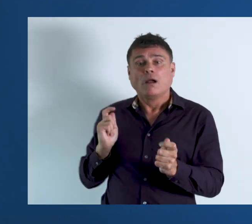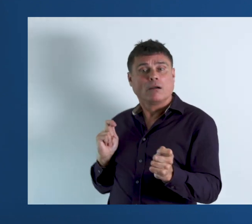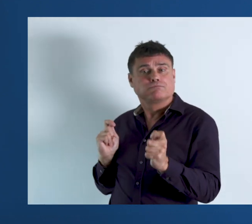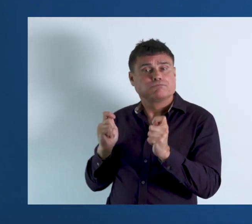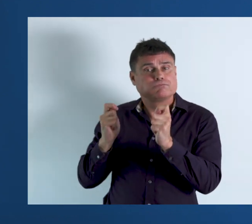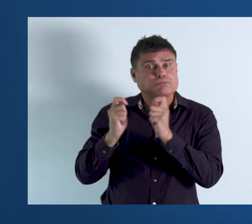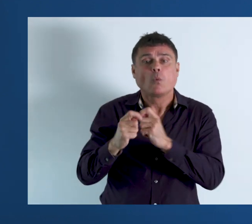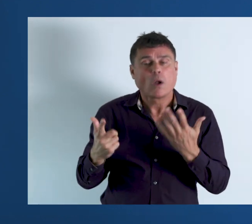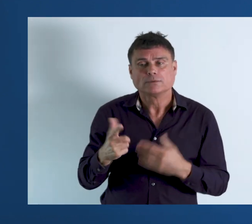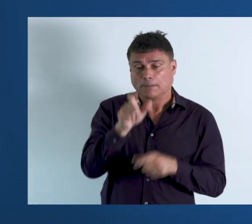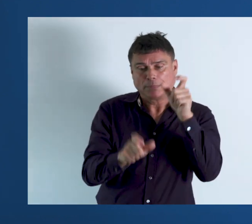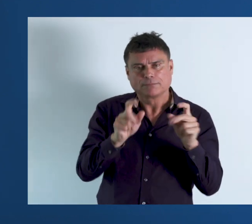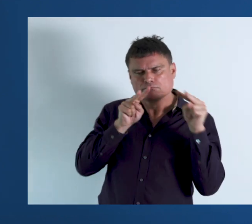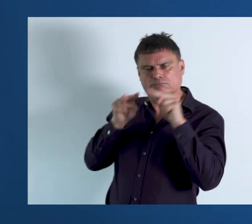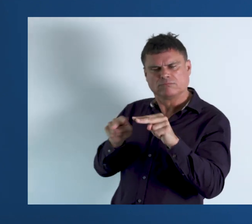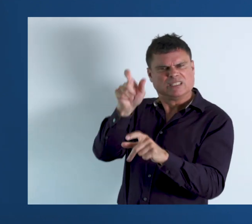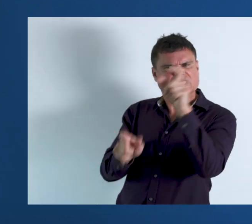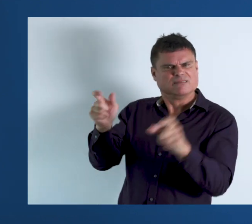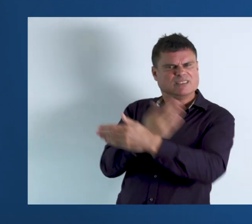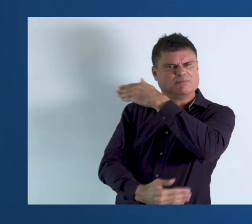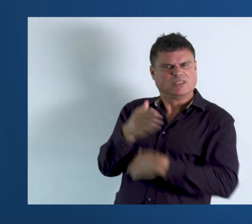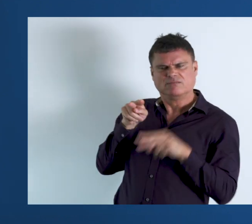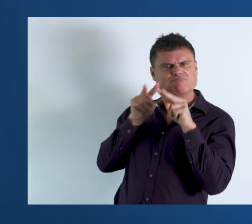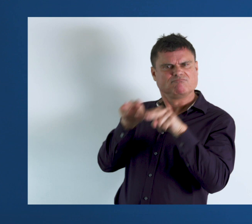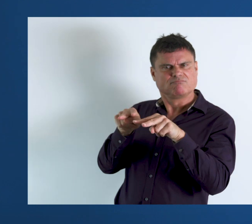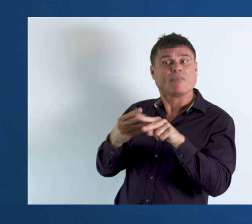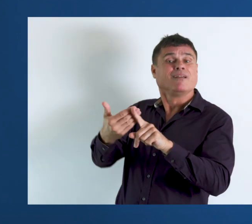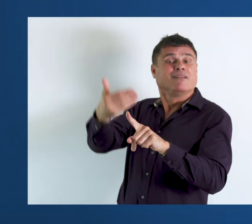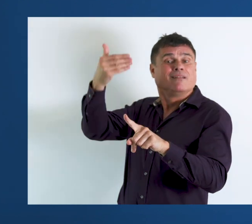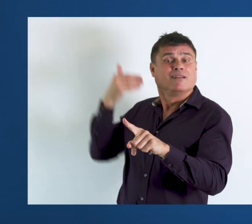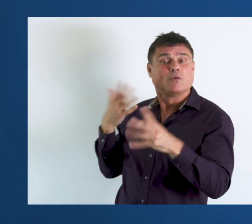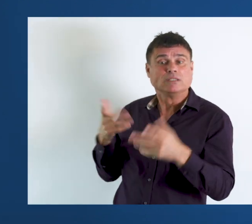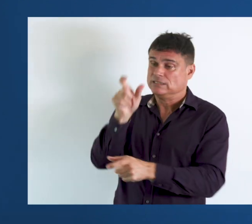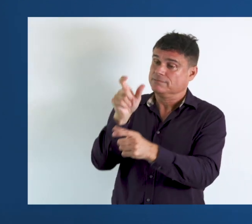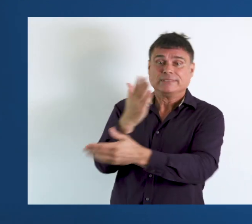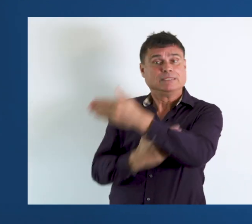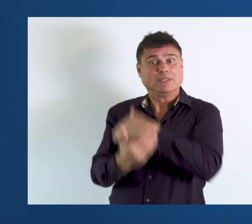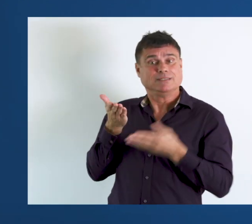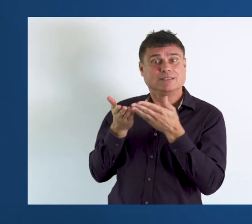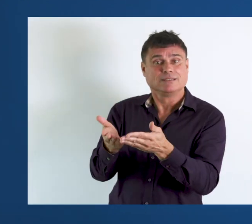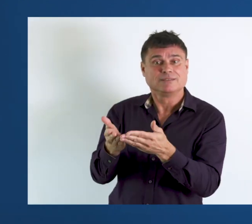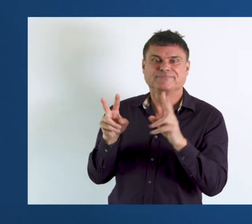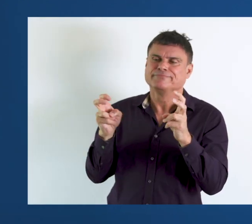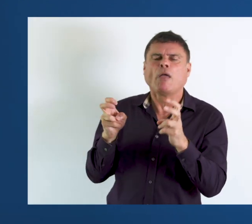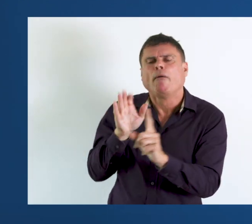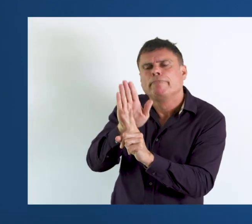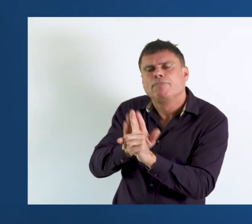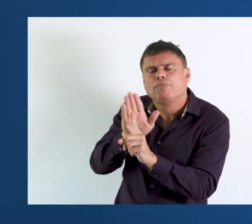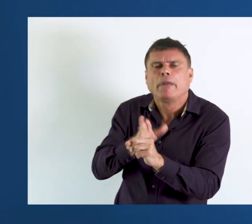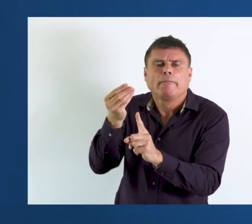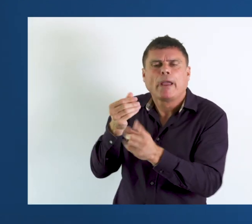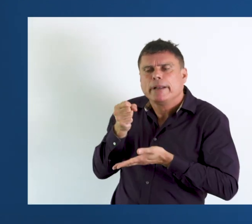time is the understanding of disability. In the past, disability was defined through a